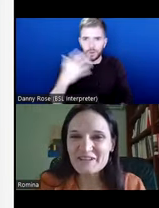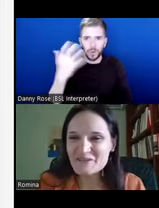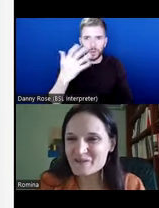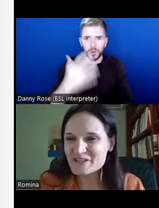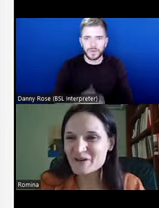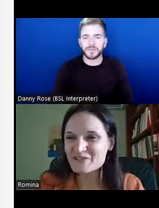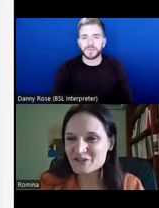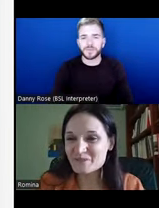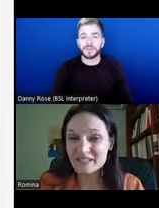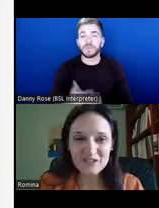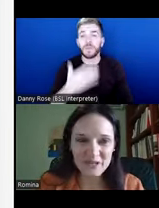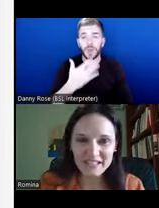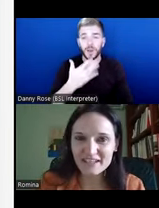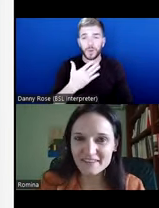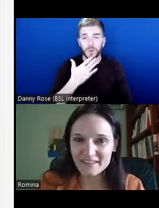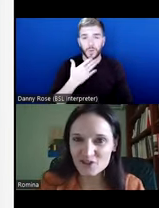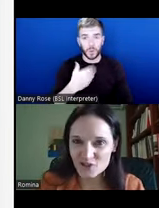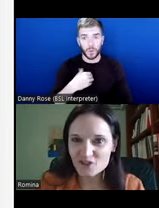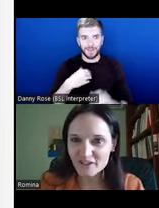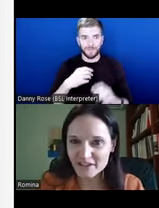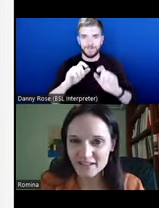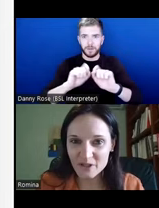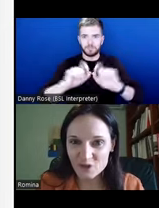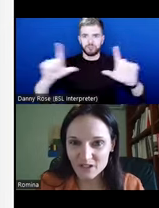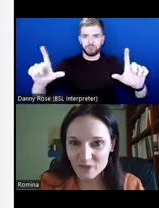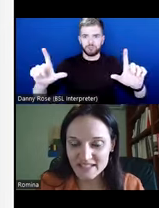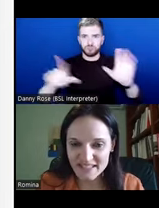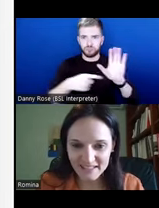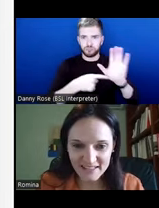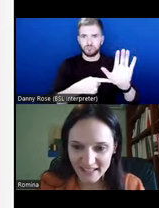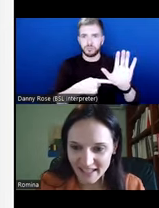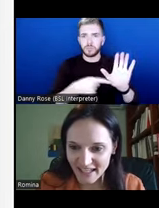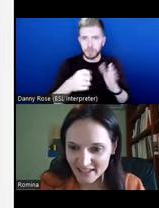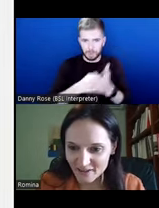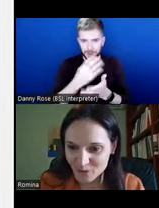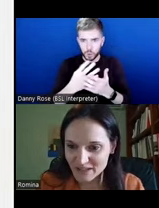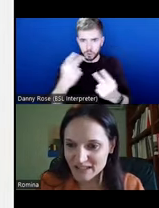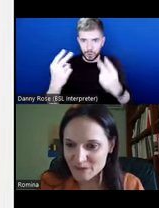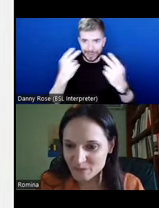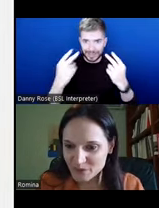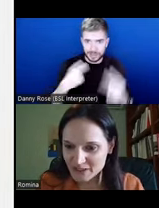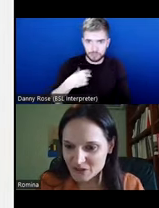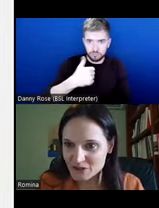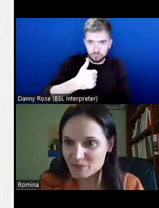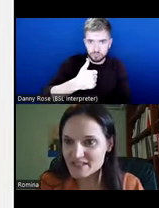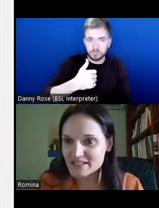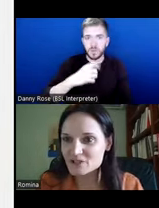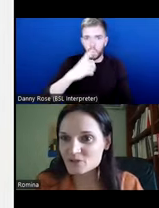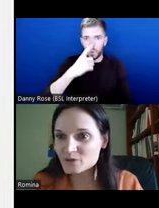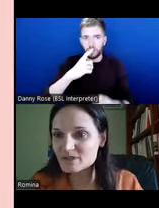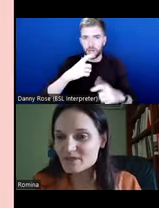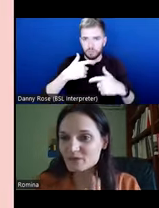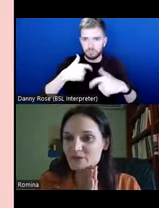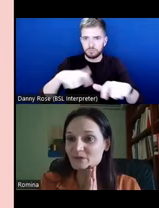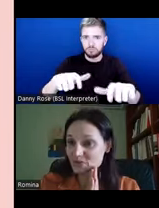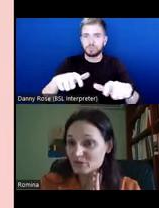Thank you so much. So I've shared my screen, I think just to make sure that you can see it and I will put it into presentation